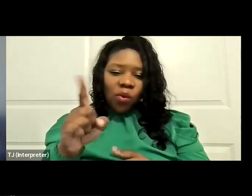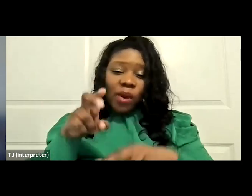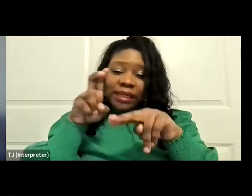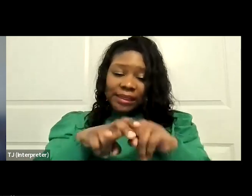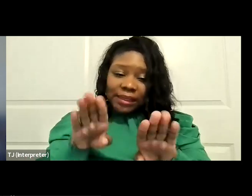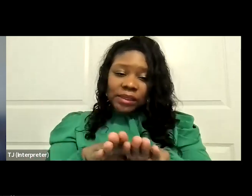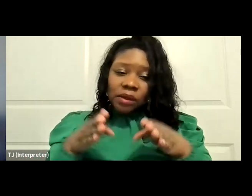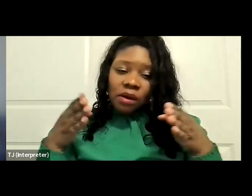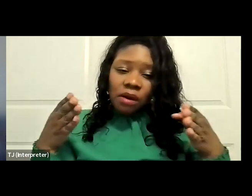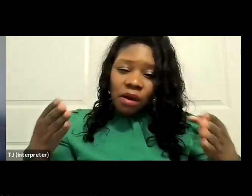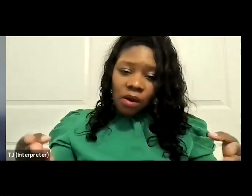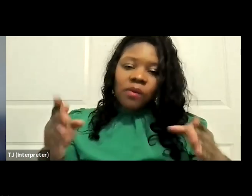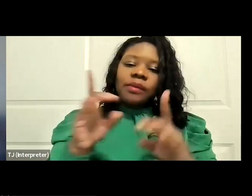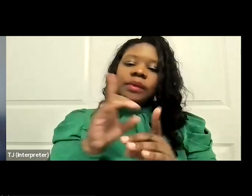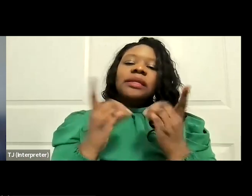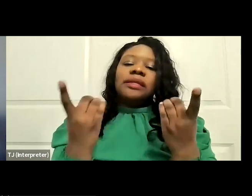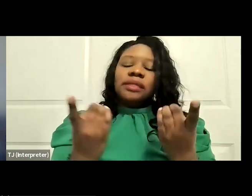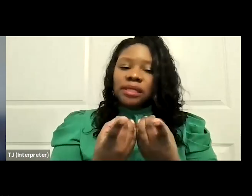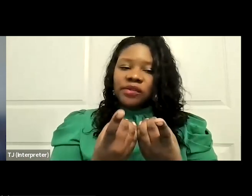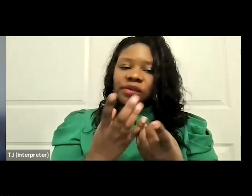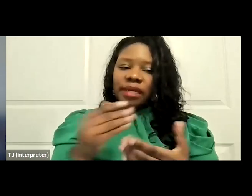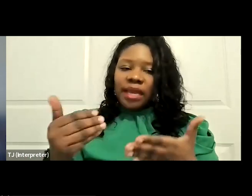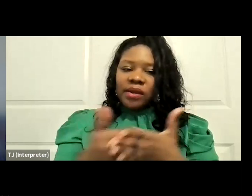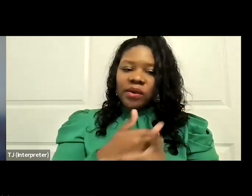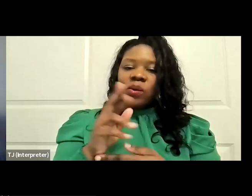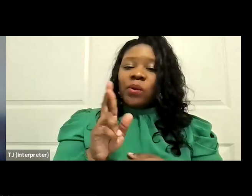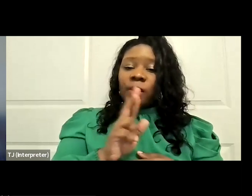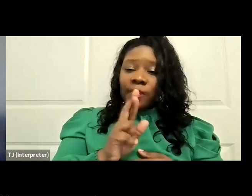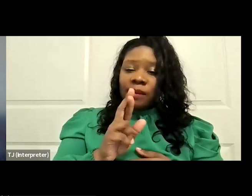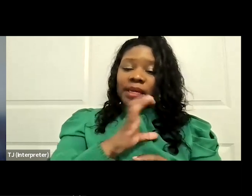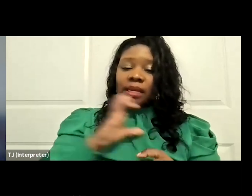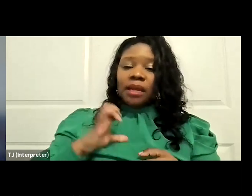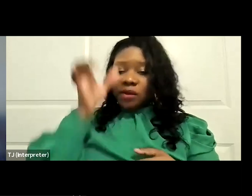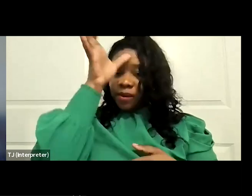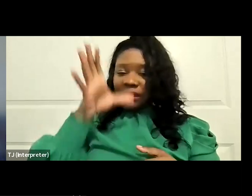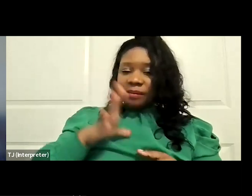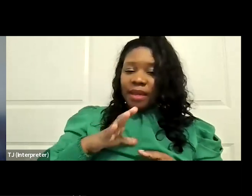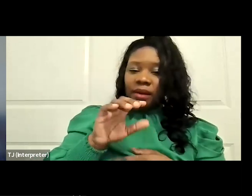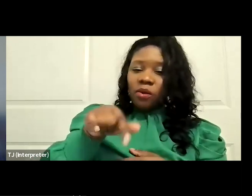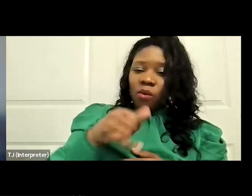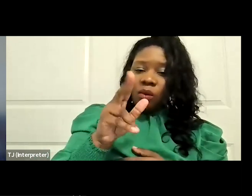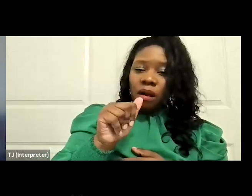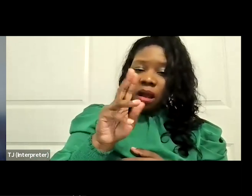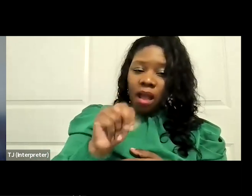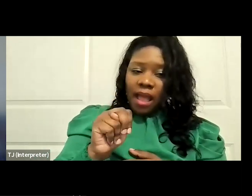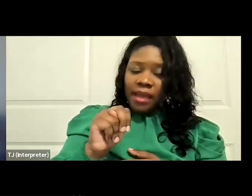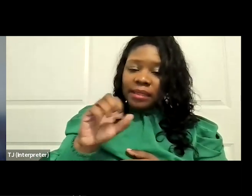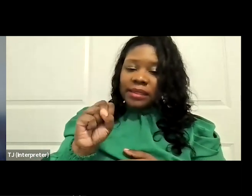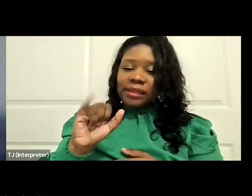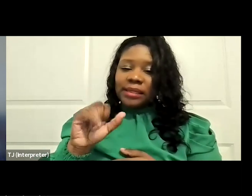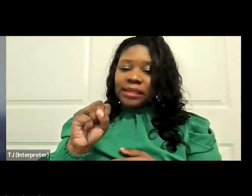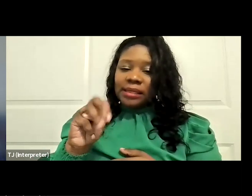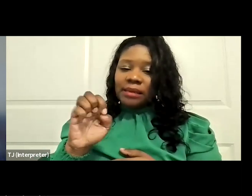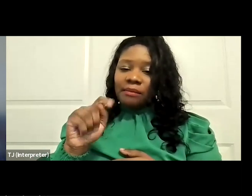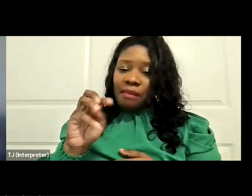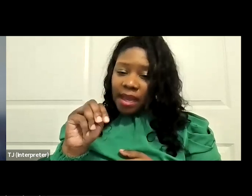district. And the new Republican congressman, Juan Siskomani, is actually a very reasonable Republican to work